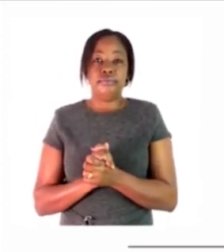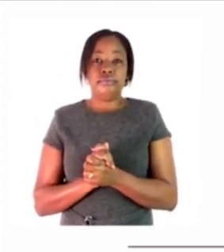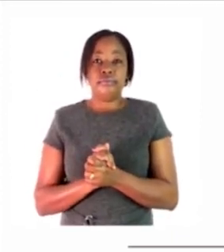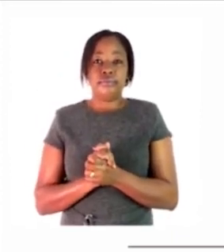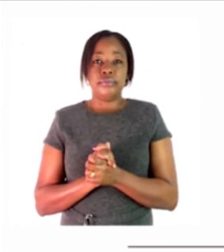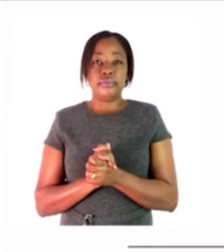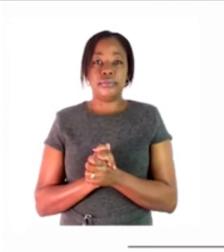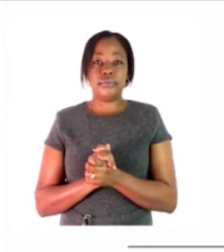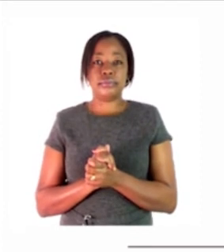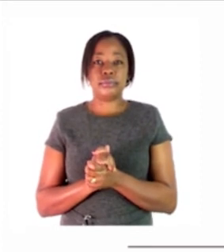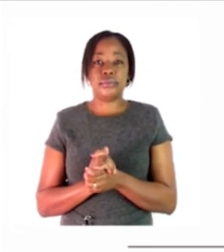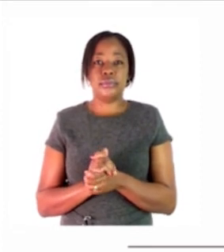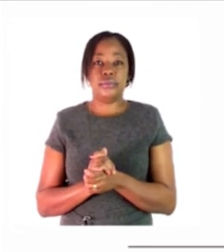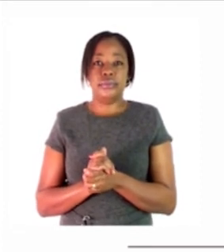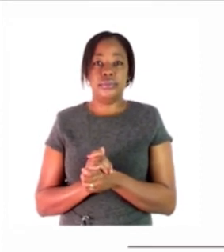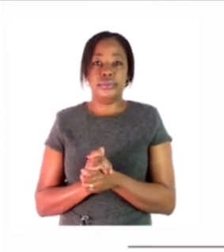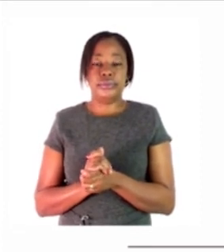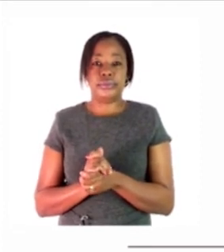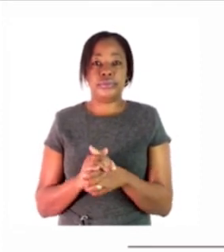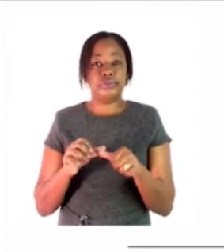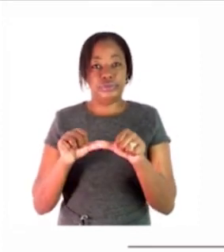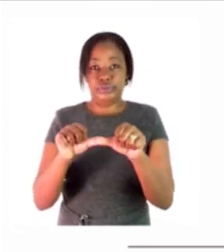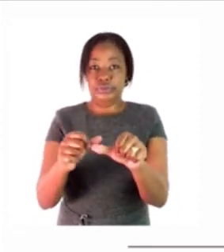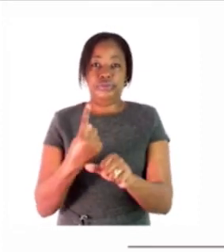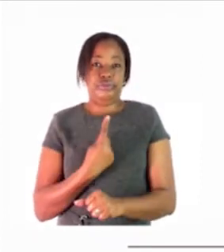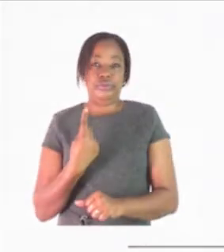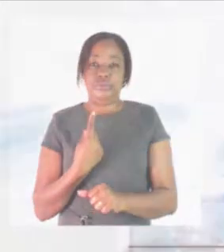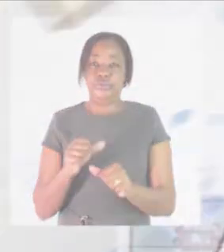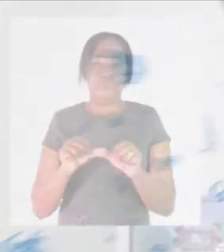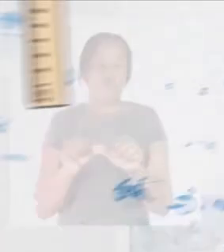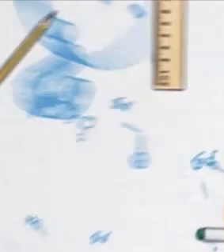the remaining exercises enjoy it